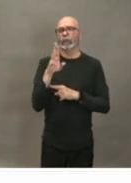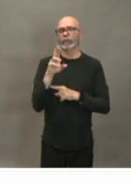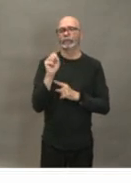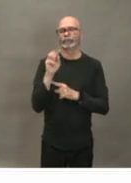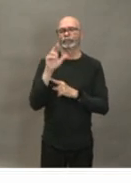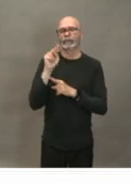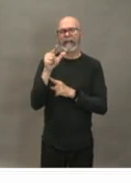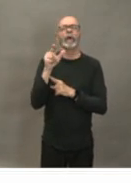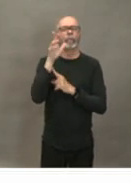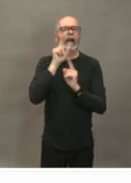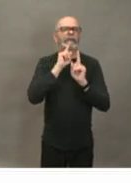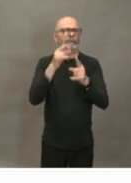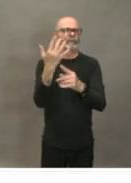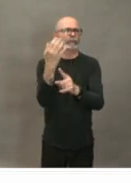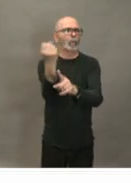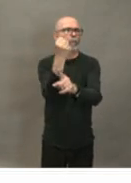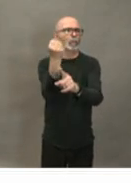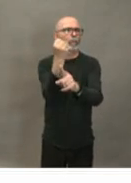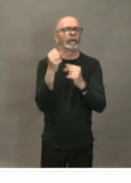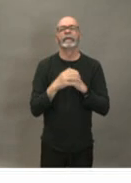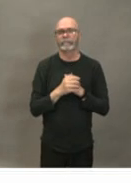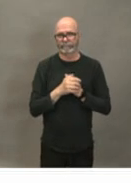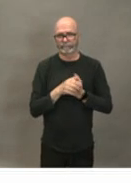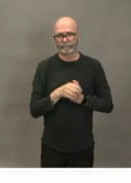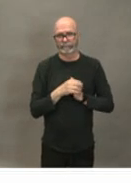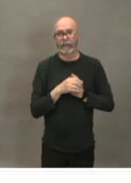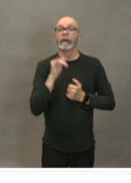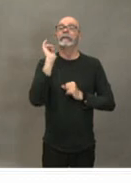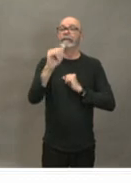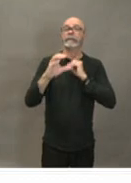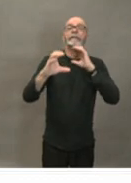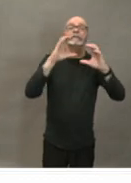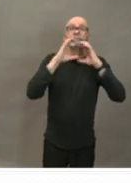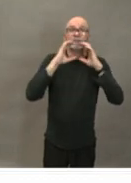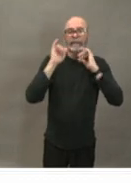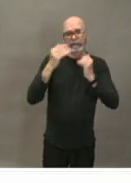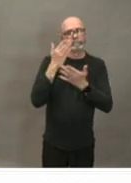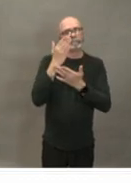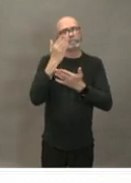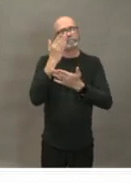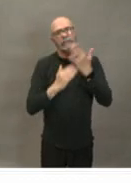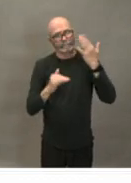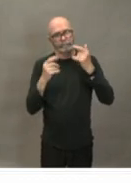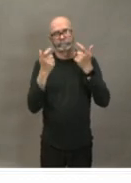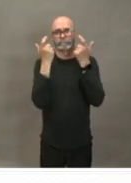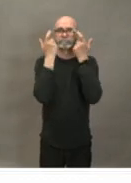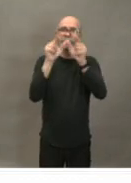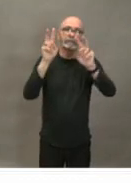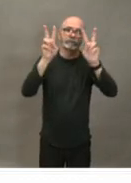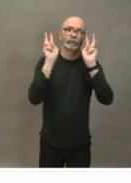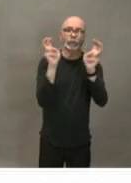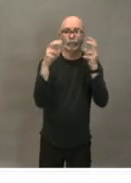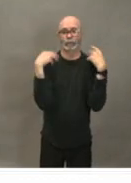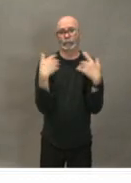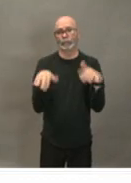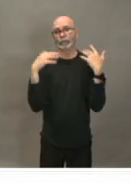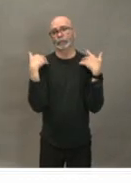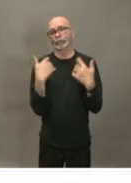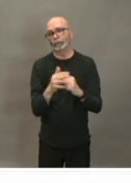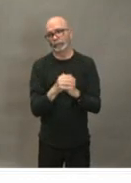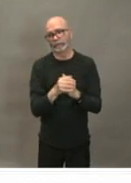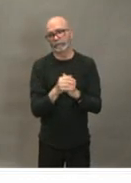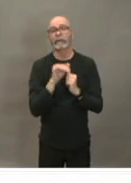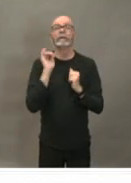given more details up at the podium communication is a big piece in this so there's a team of my colleagues in the department public health